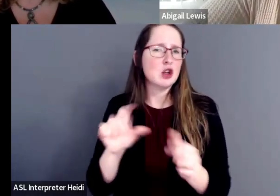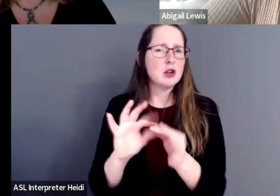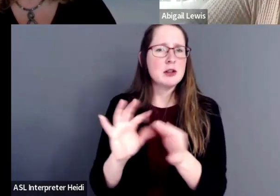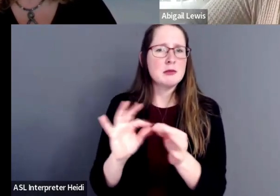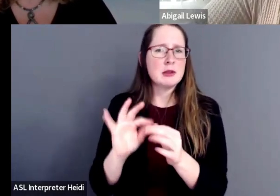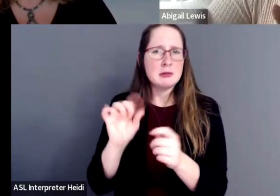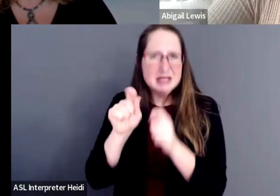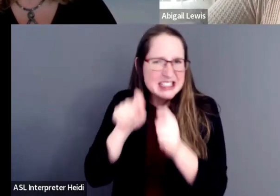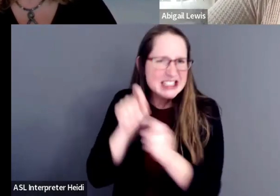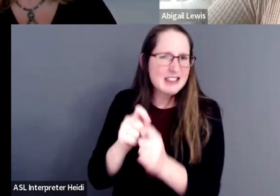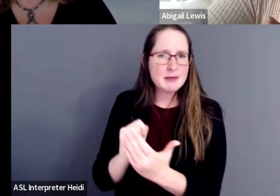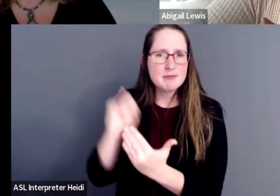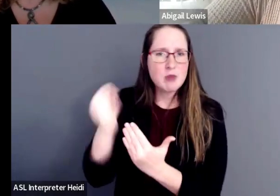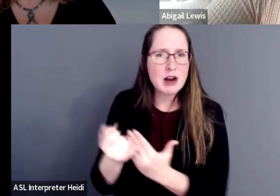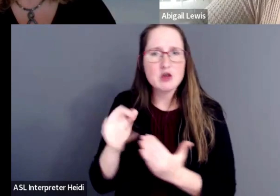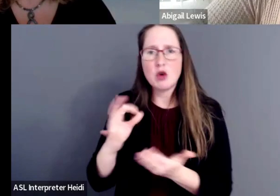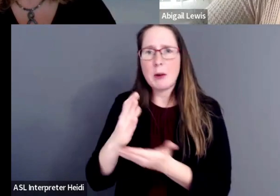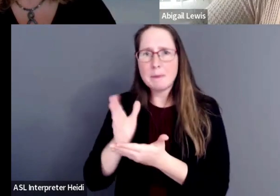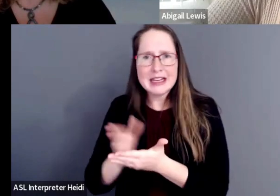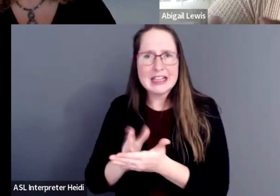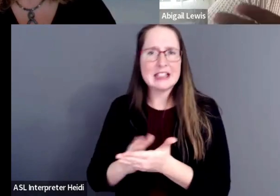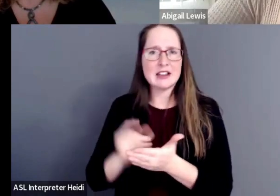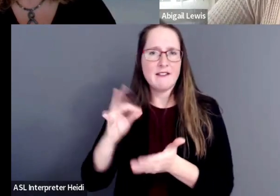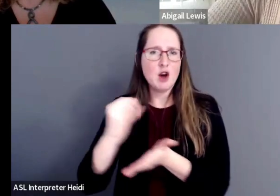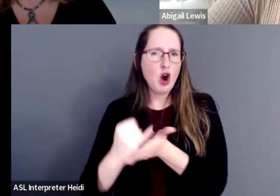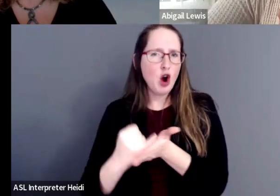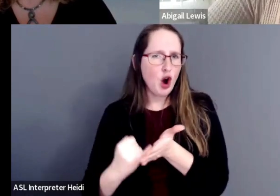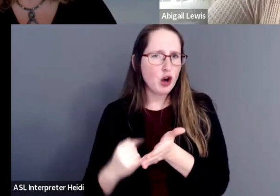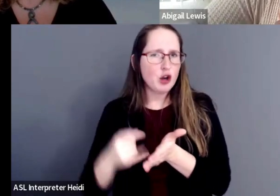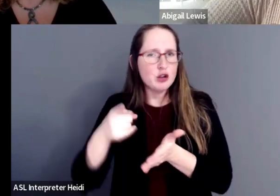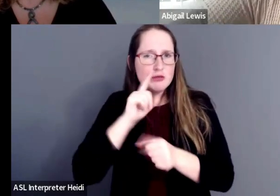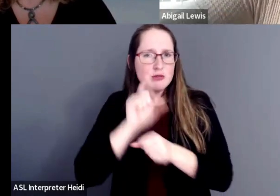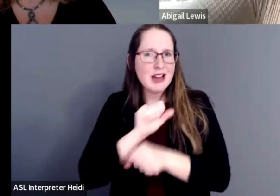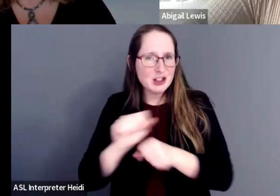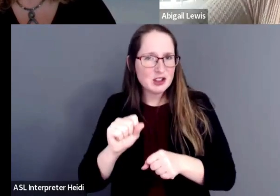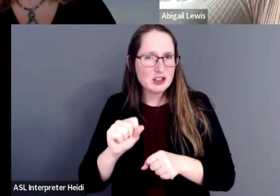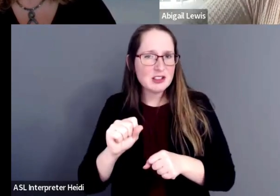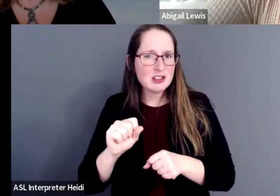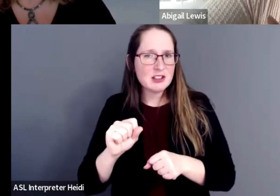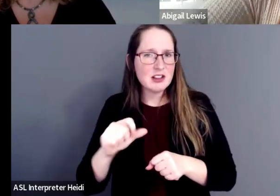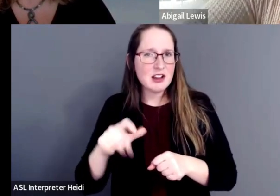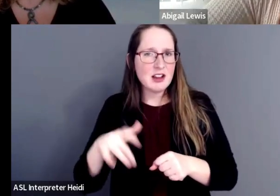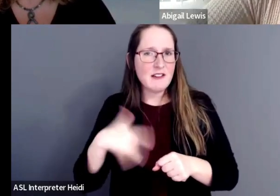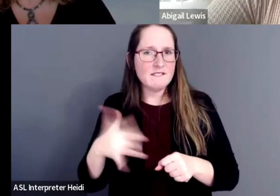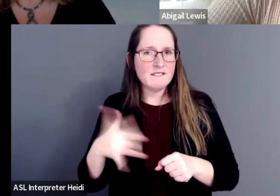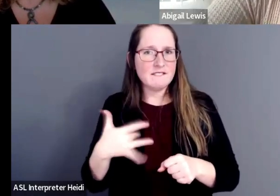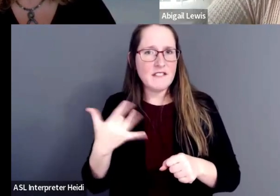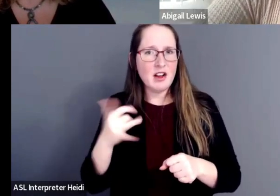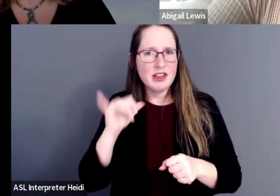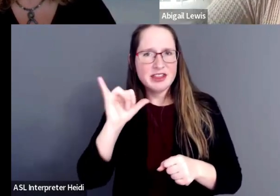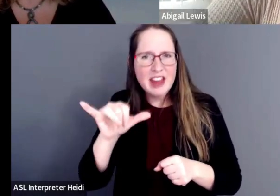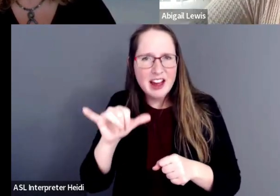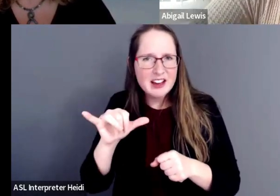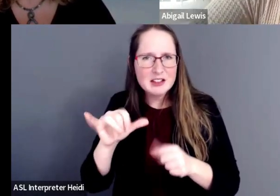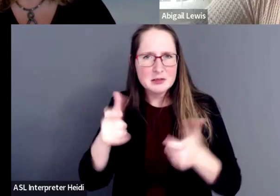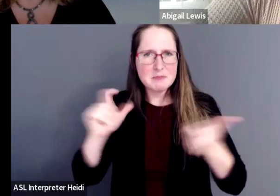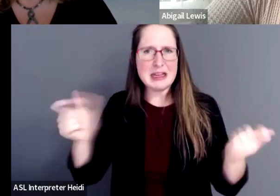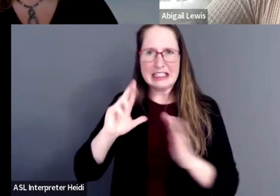specific projects or pieces of art where your experience played a significant role in the creative process?